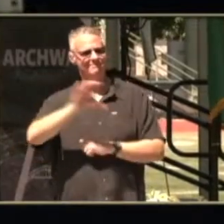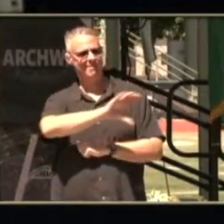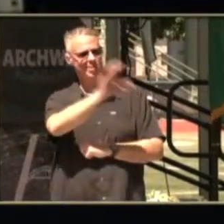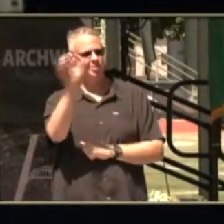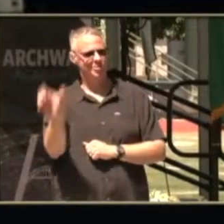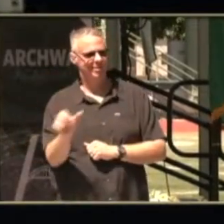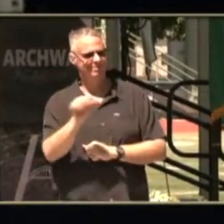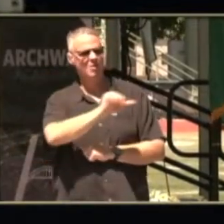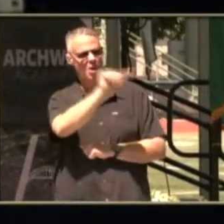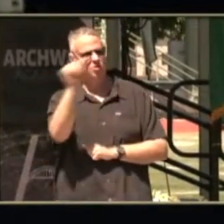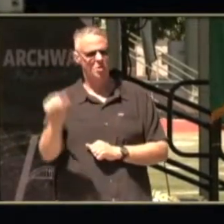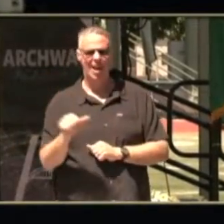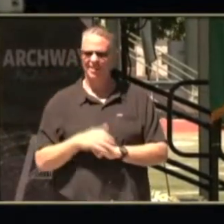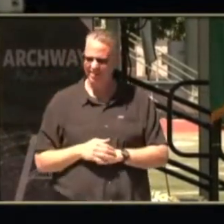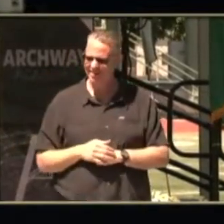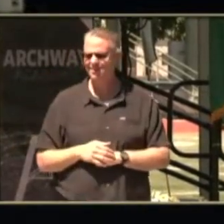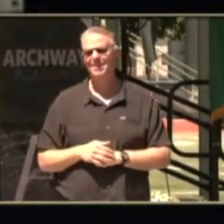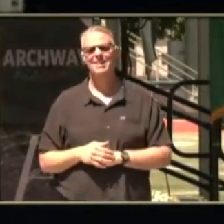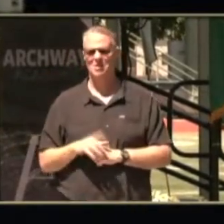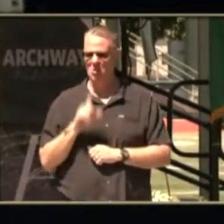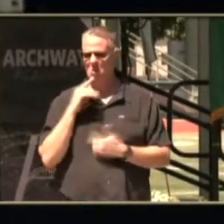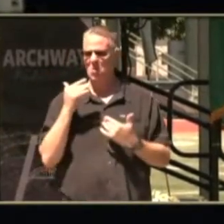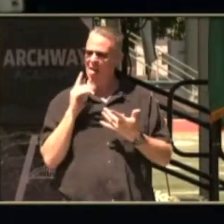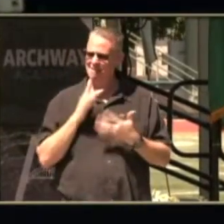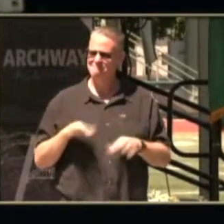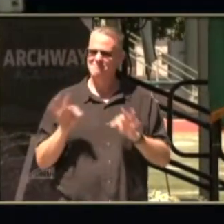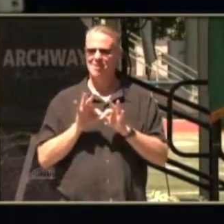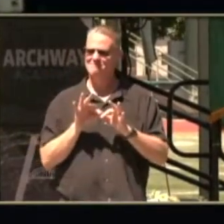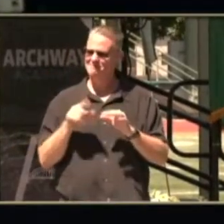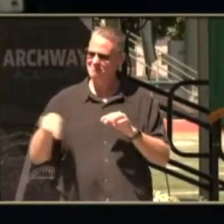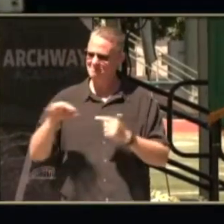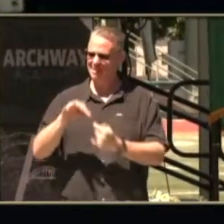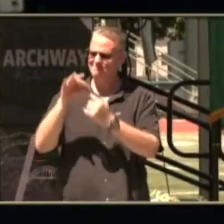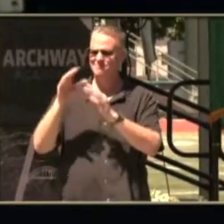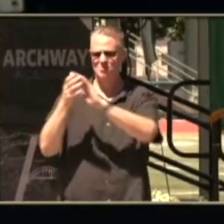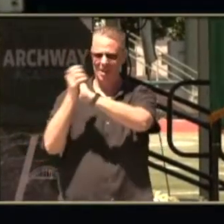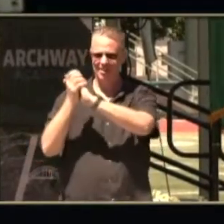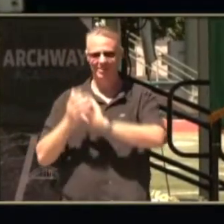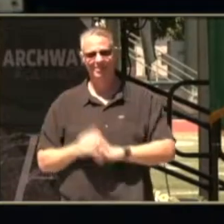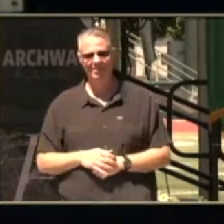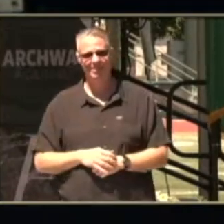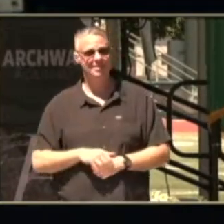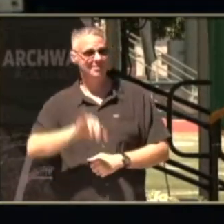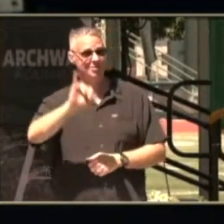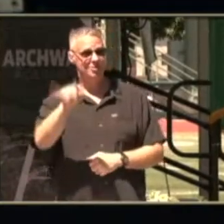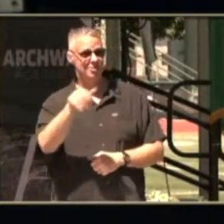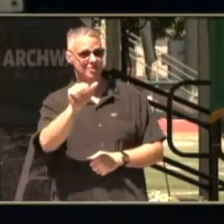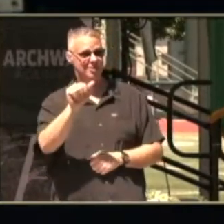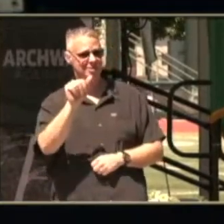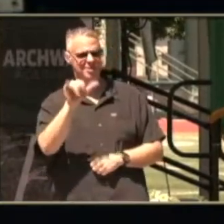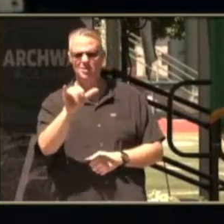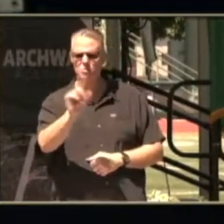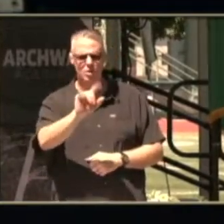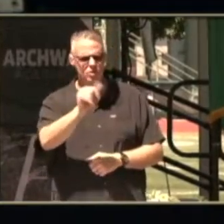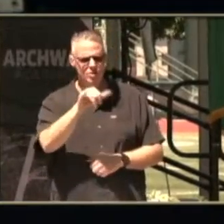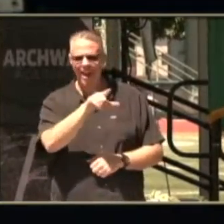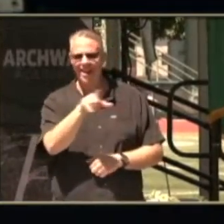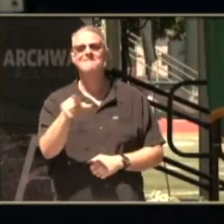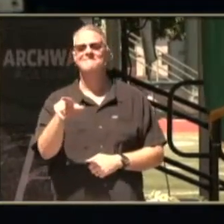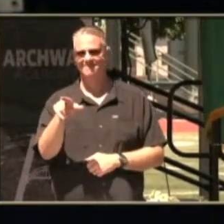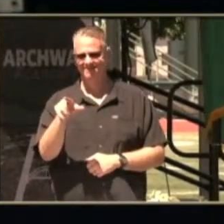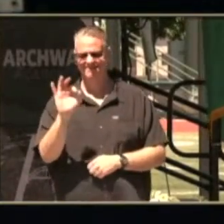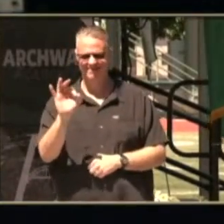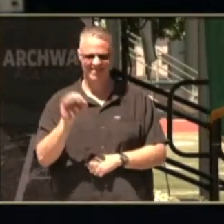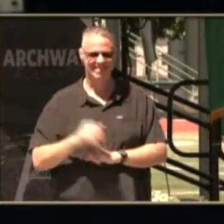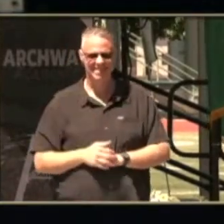just kind of a big deal so congratulations jay jay where are you there you are buddy